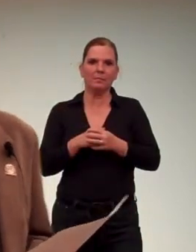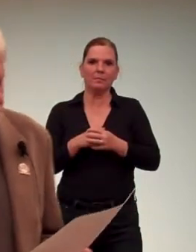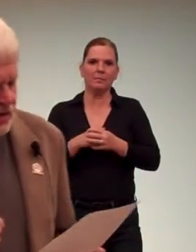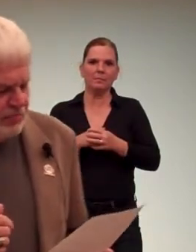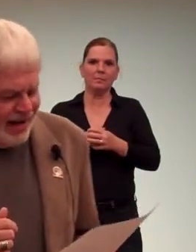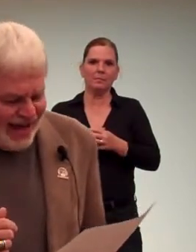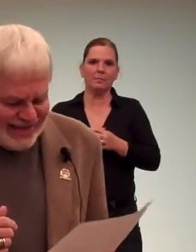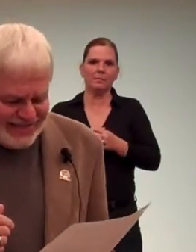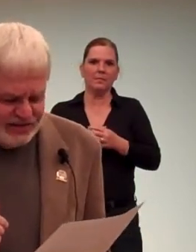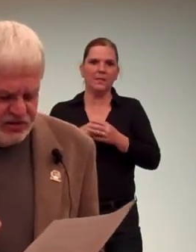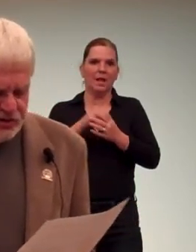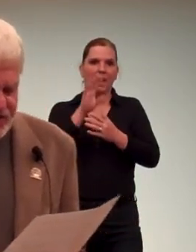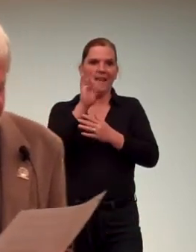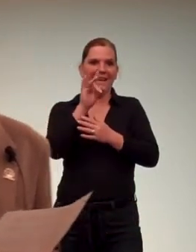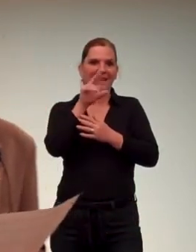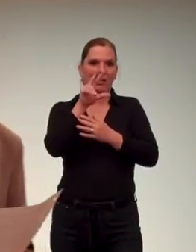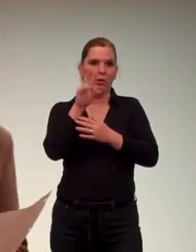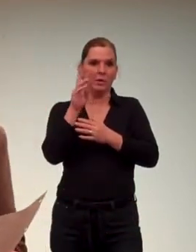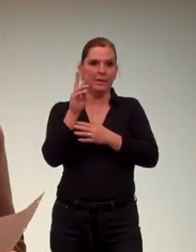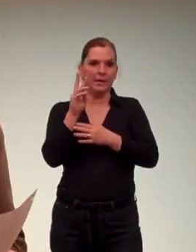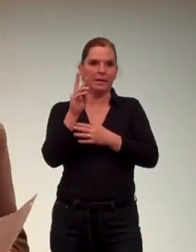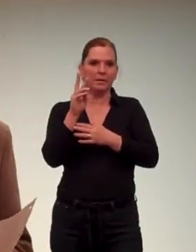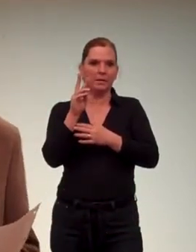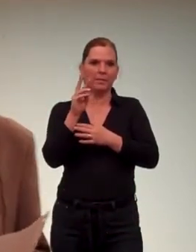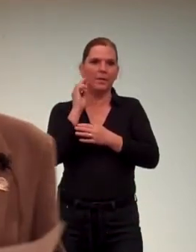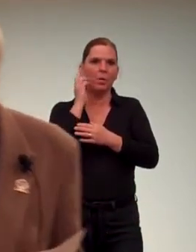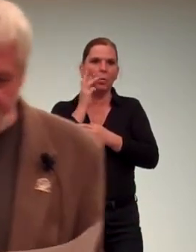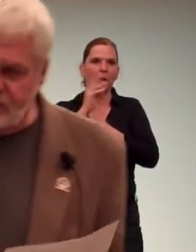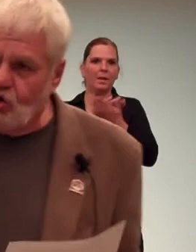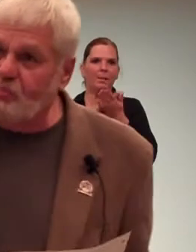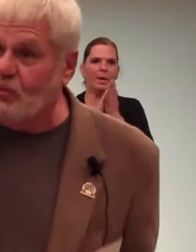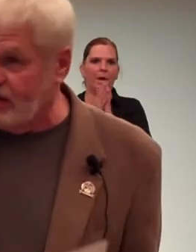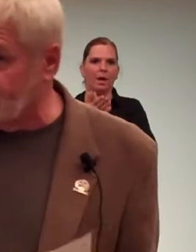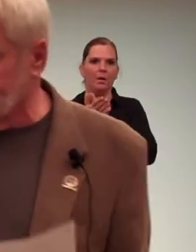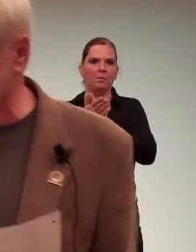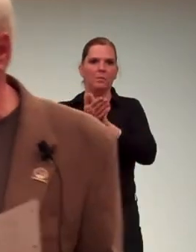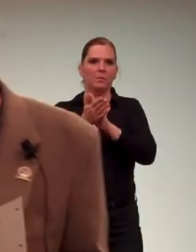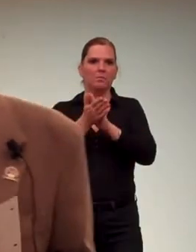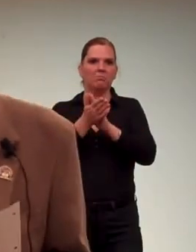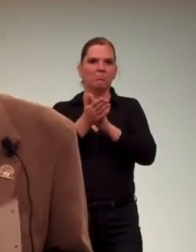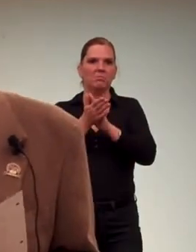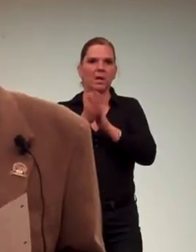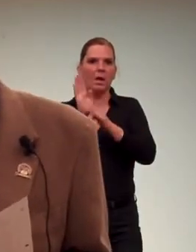By 1836, wheeling becomes incorporated.